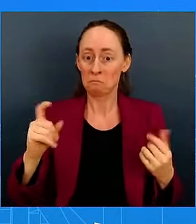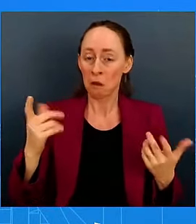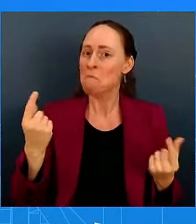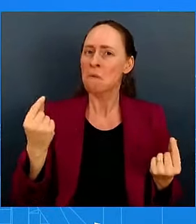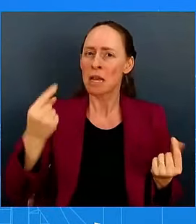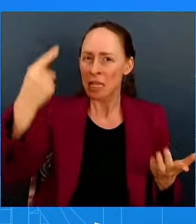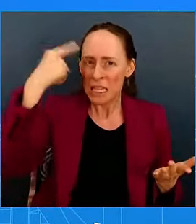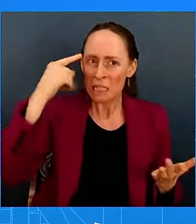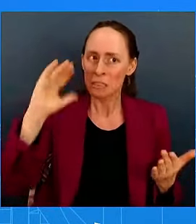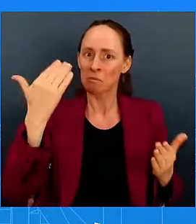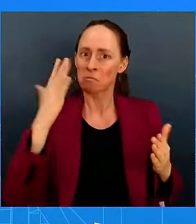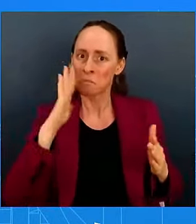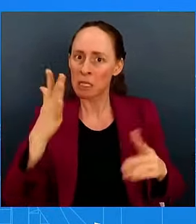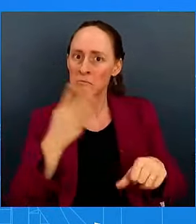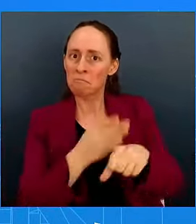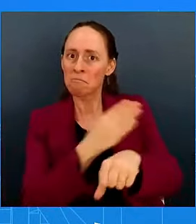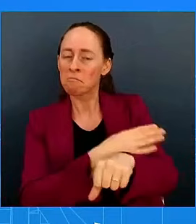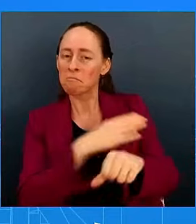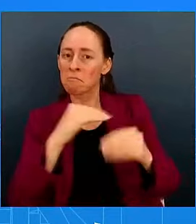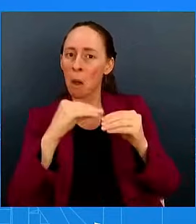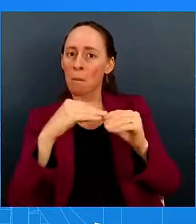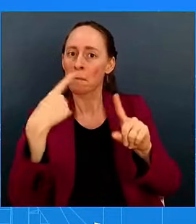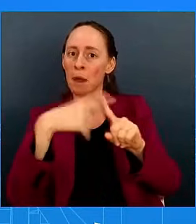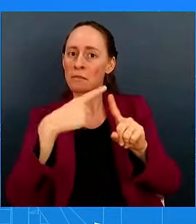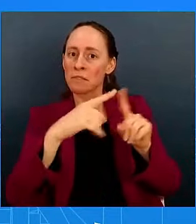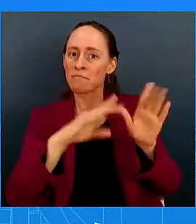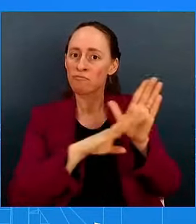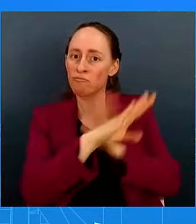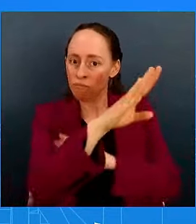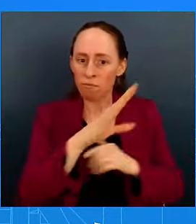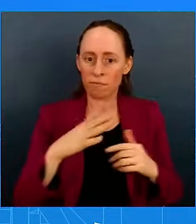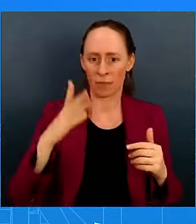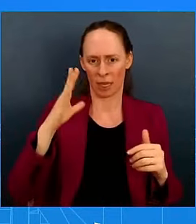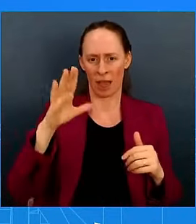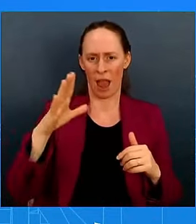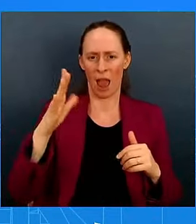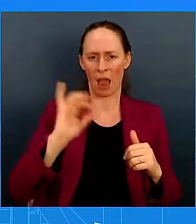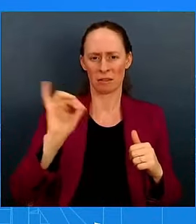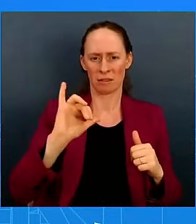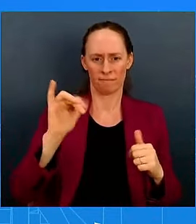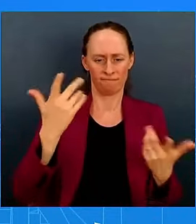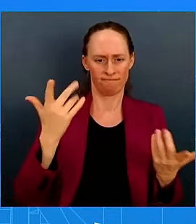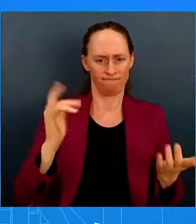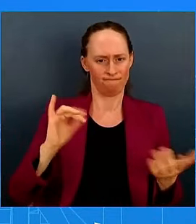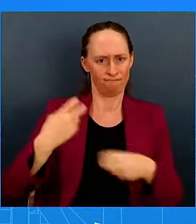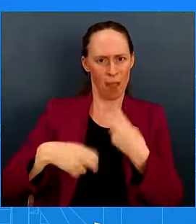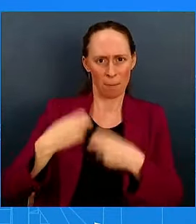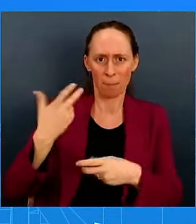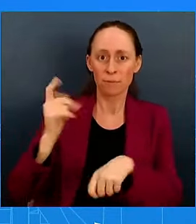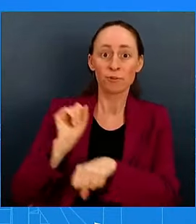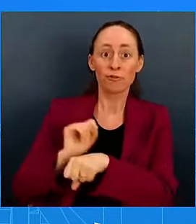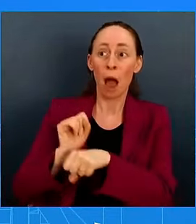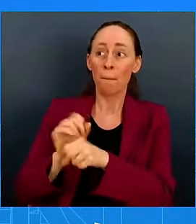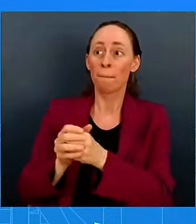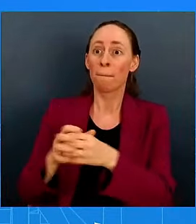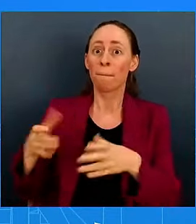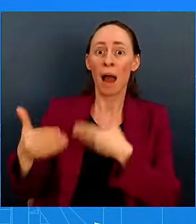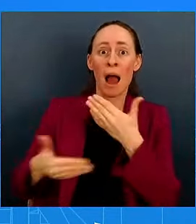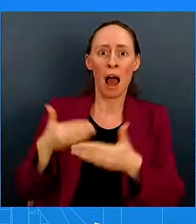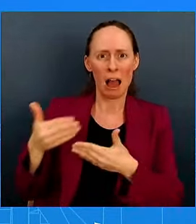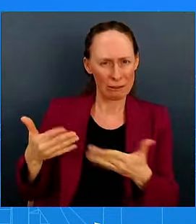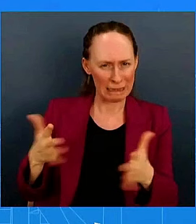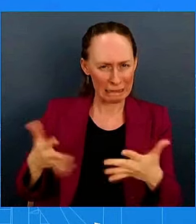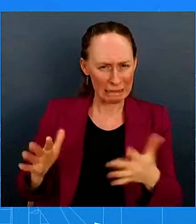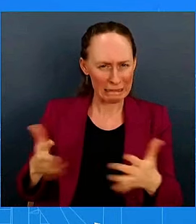possibility that we are witnessing a weakening labor market, a weakening growth trajectory? MS. And look, as you heard me lay